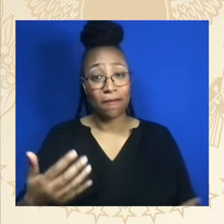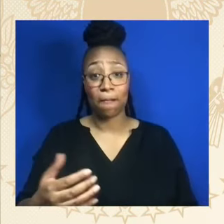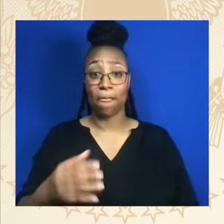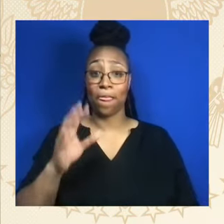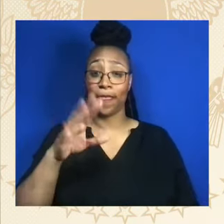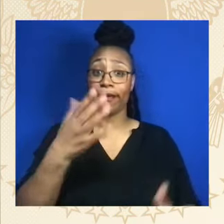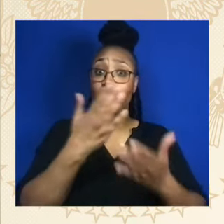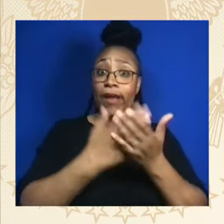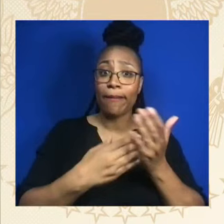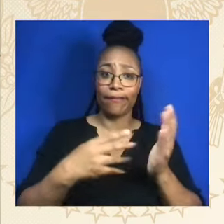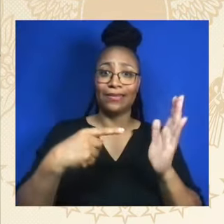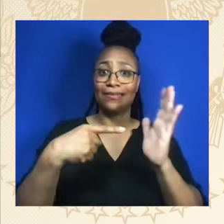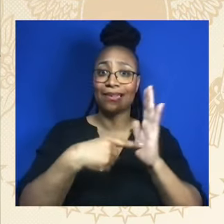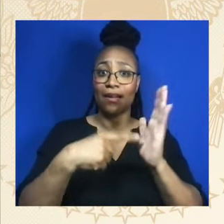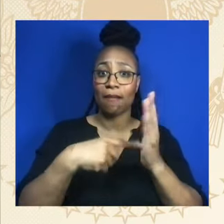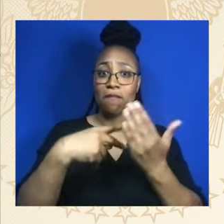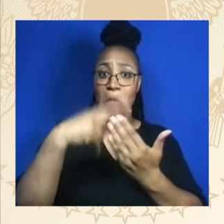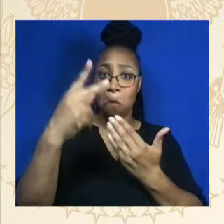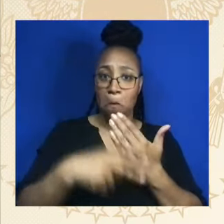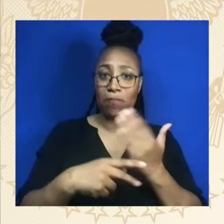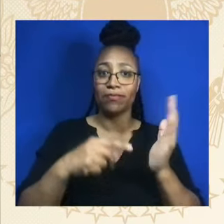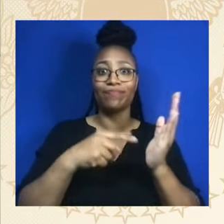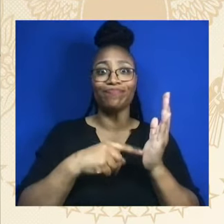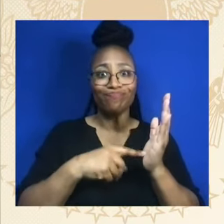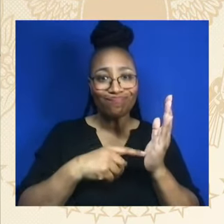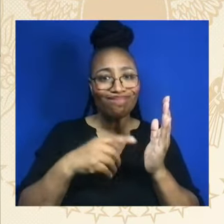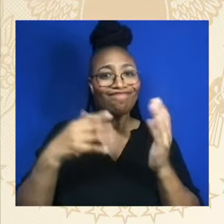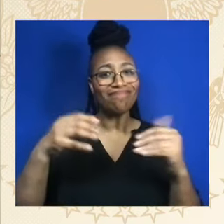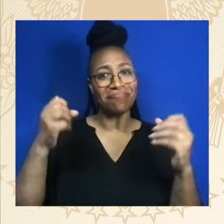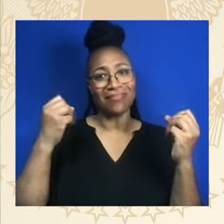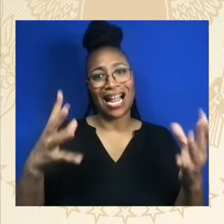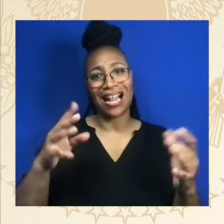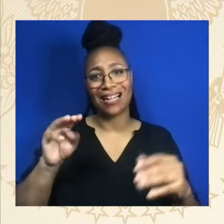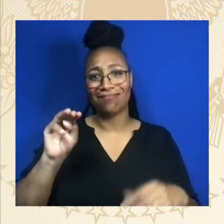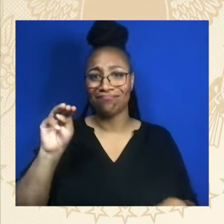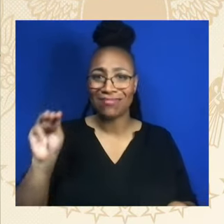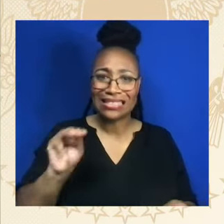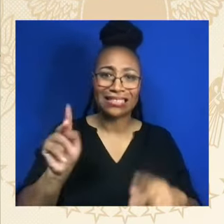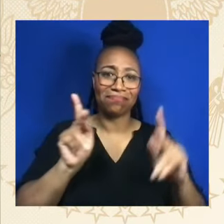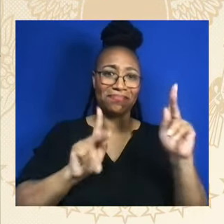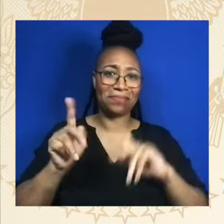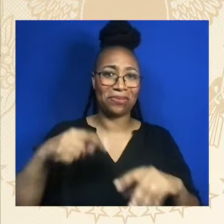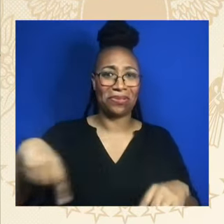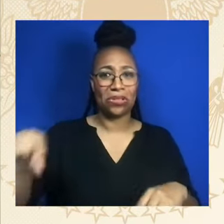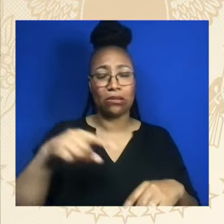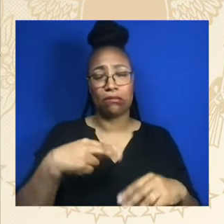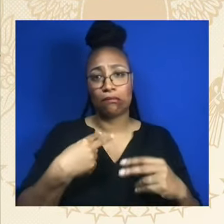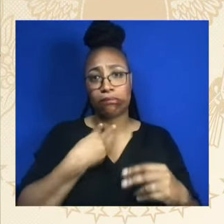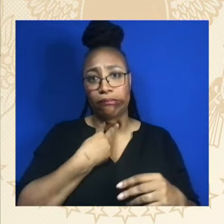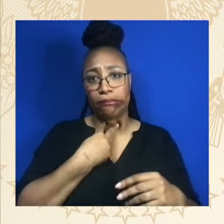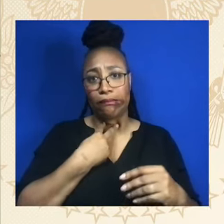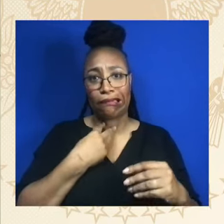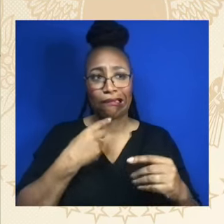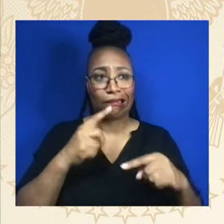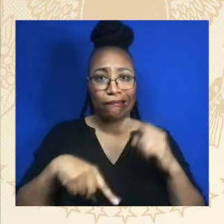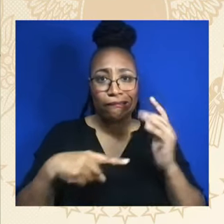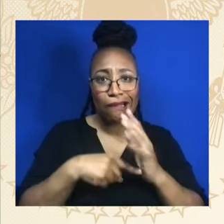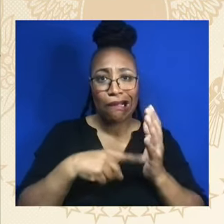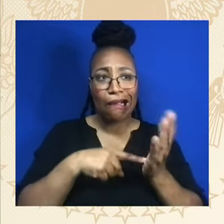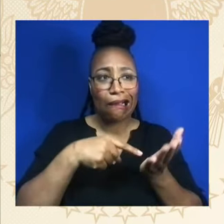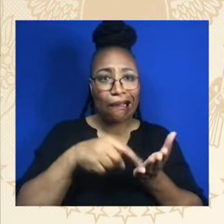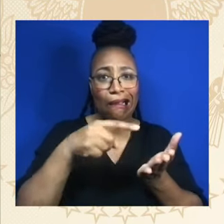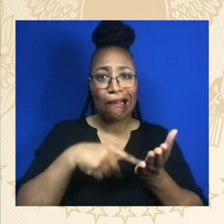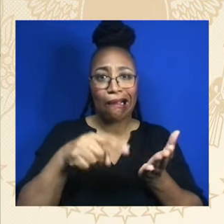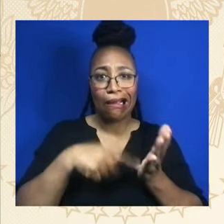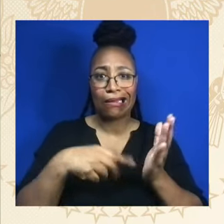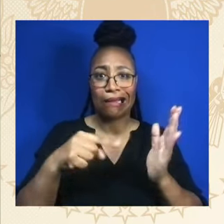on Pell Grants hit hard by the pandemic. About 70 percent of black college students receive Pell Grants. For many